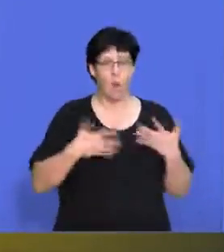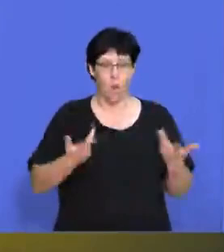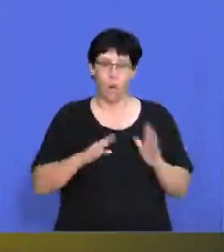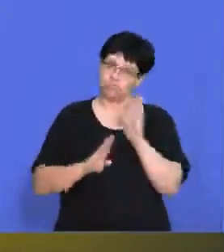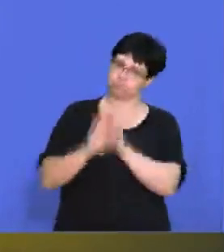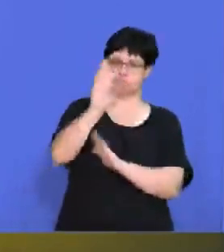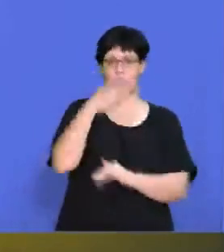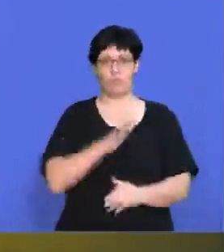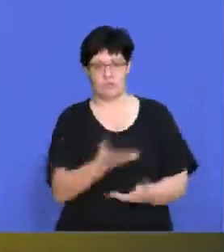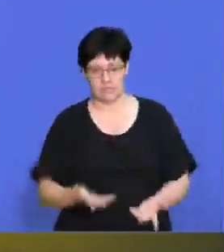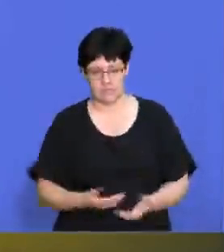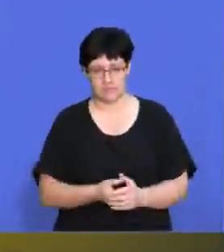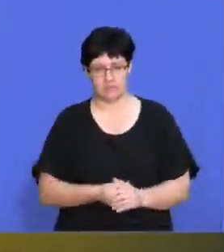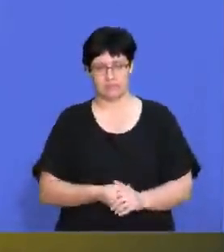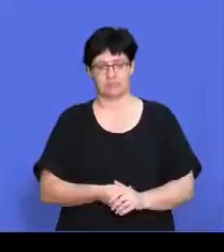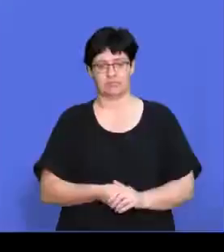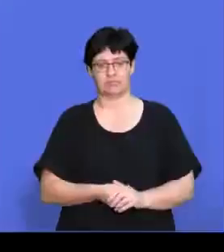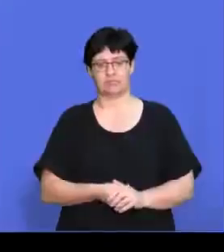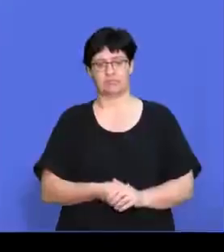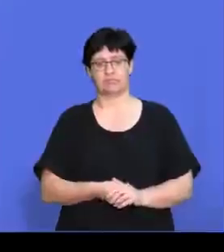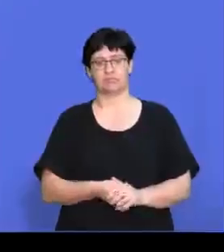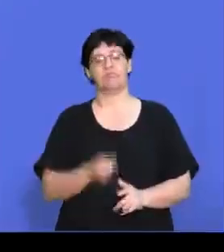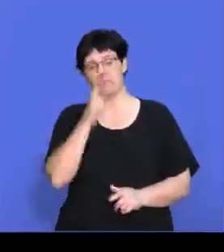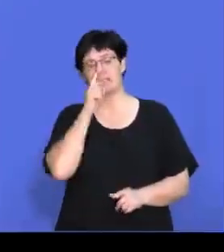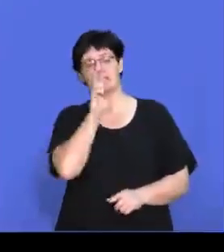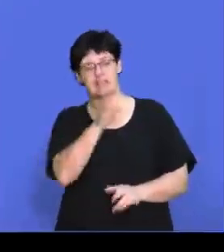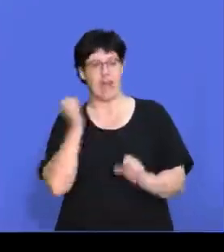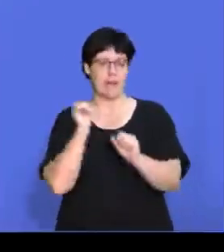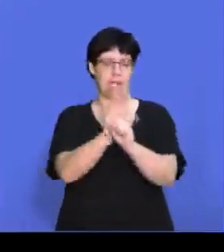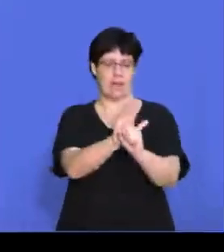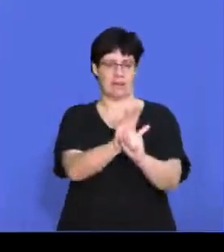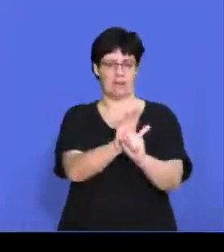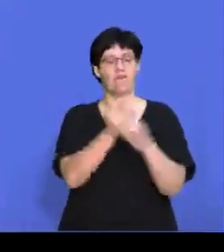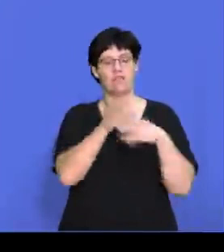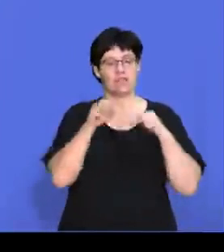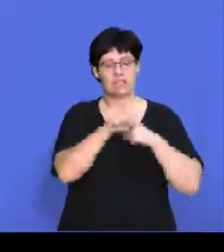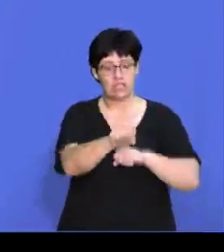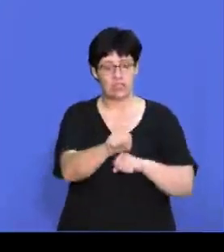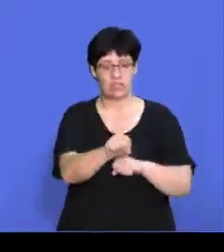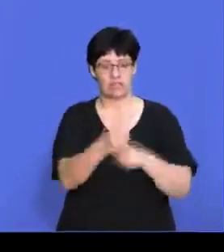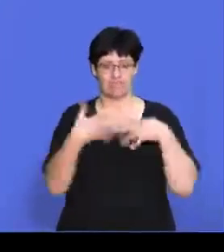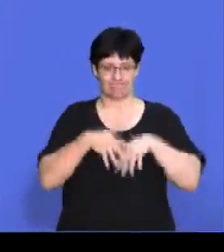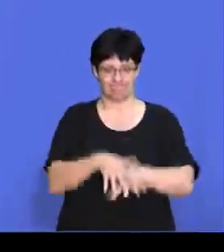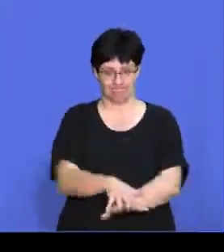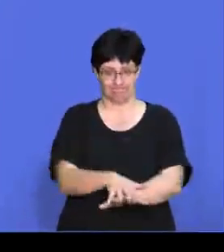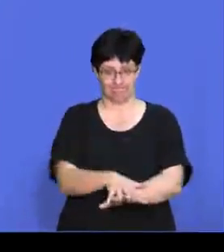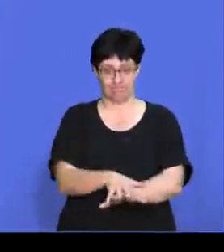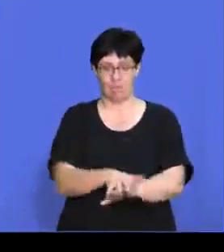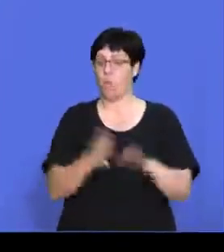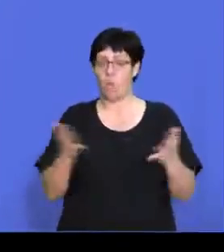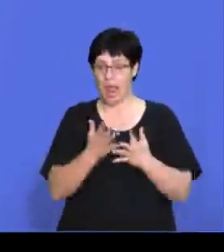or are we looking to thrive? And we have to consider the impact of the strategic implementation